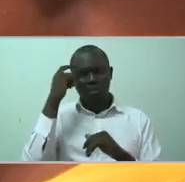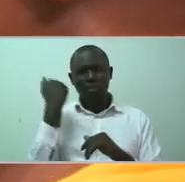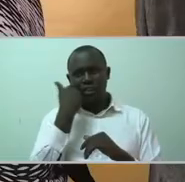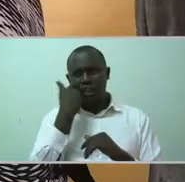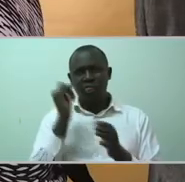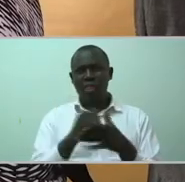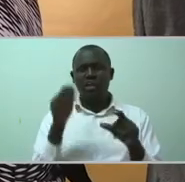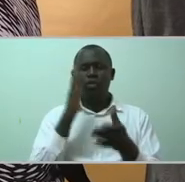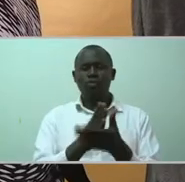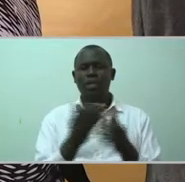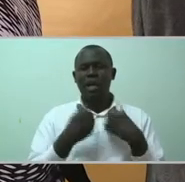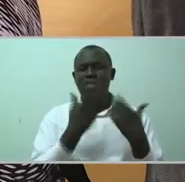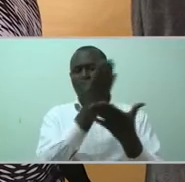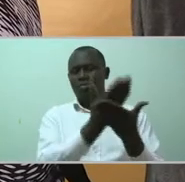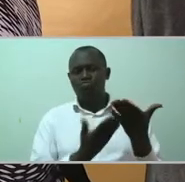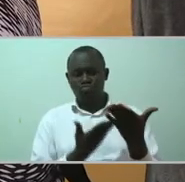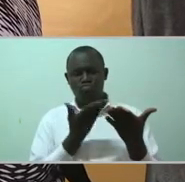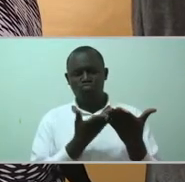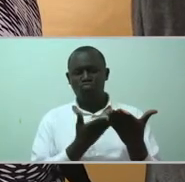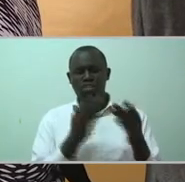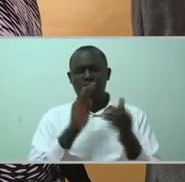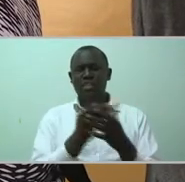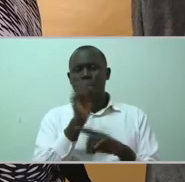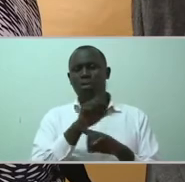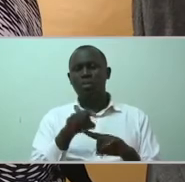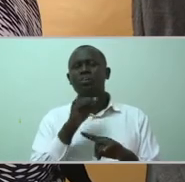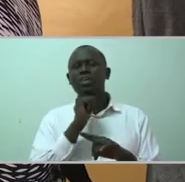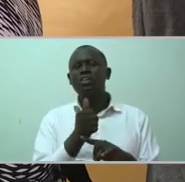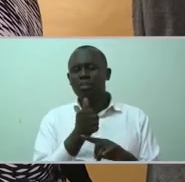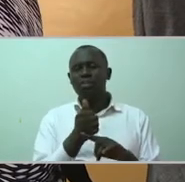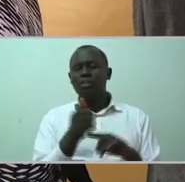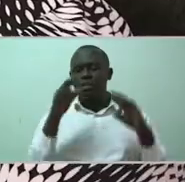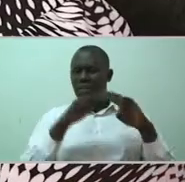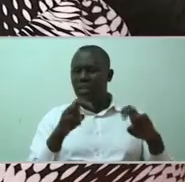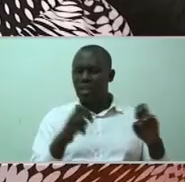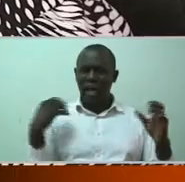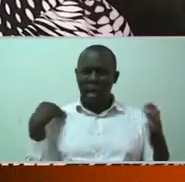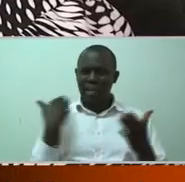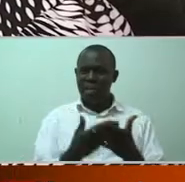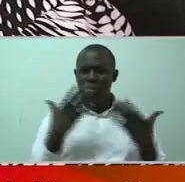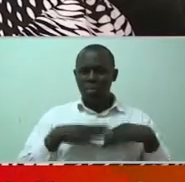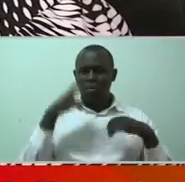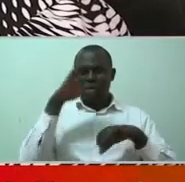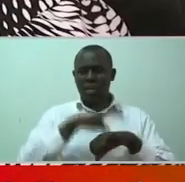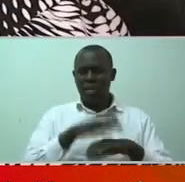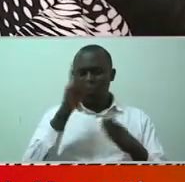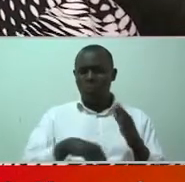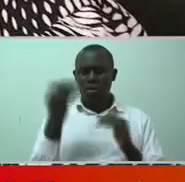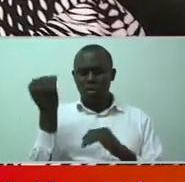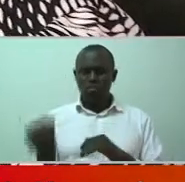that are actually documented. Some of them are not actually diagnosed until people get into their teenagehood.